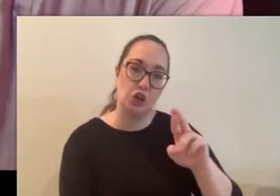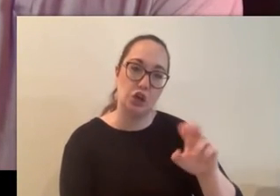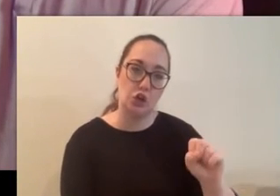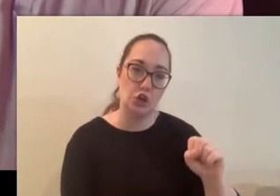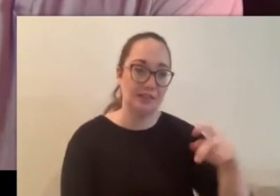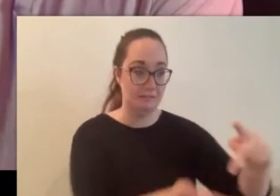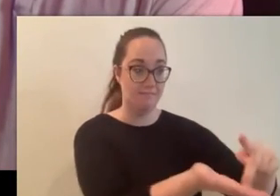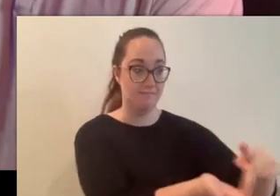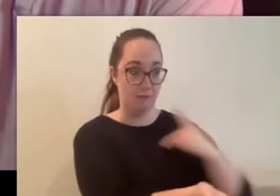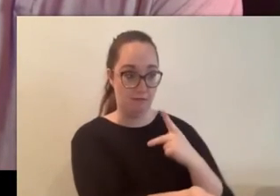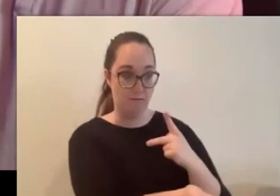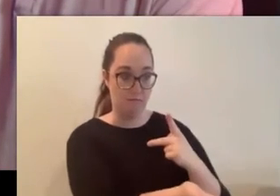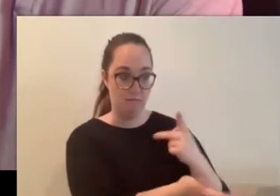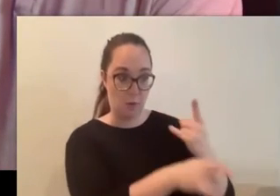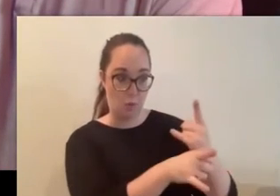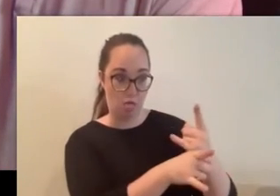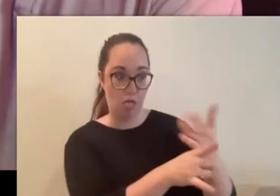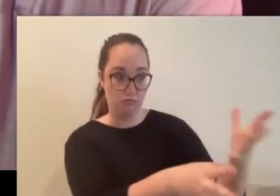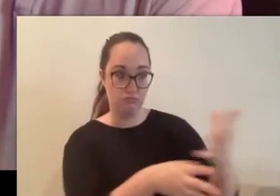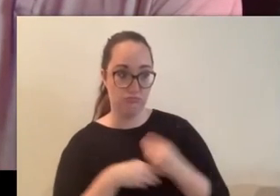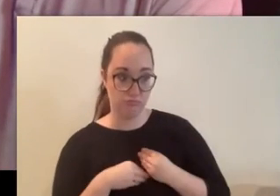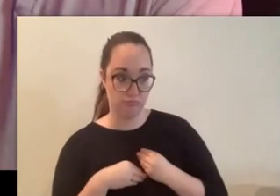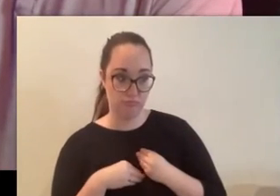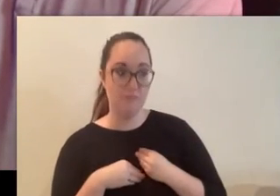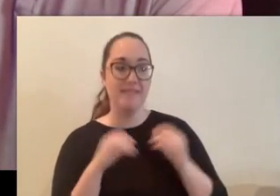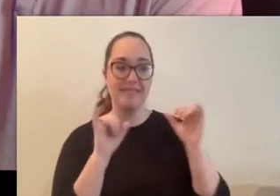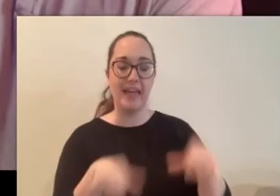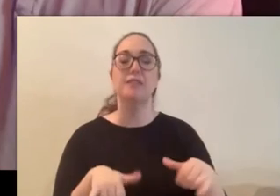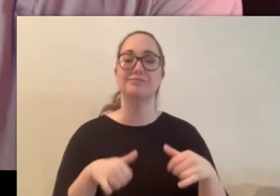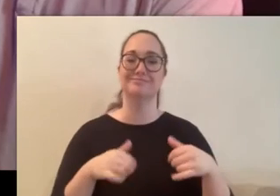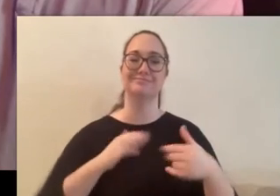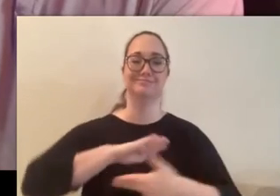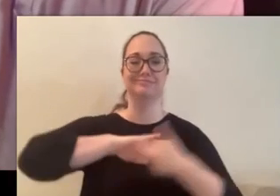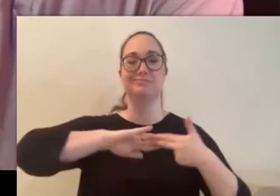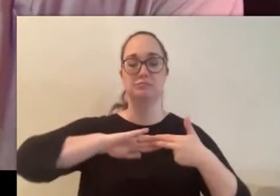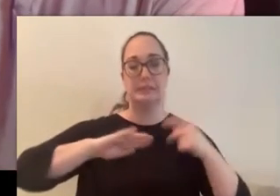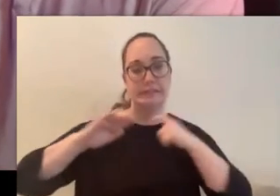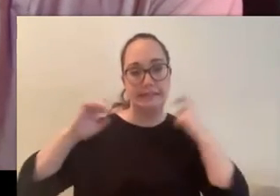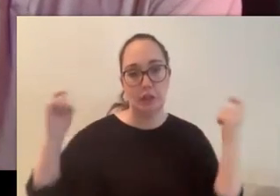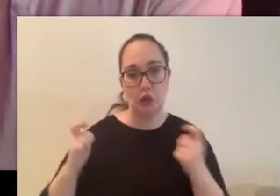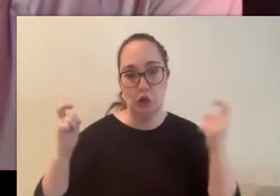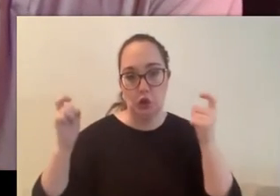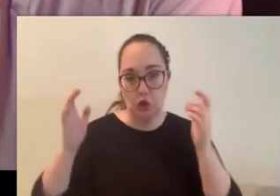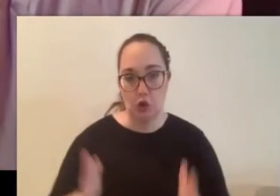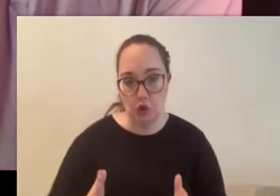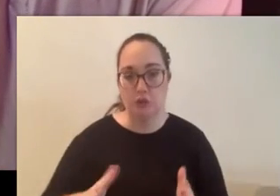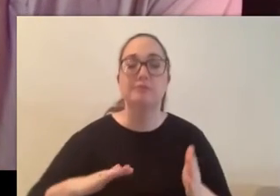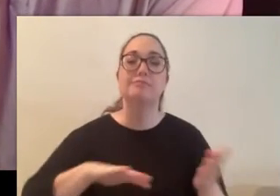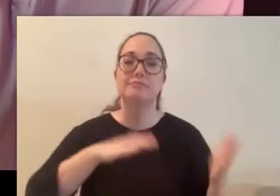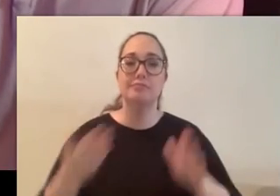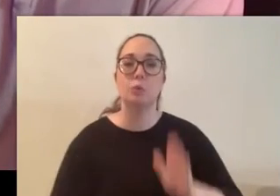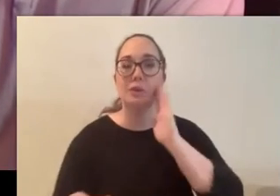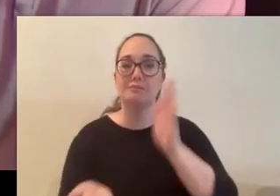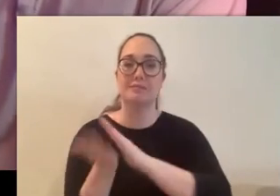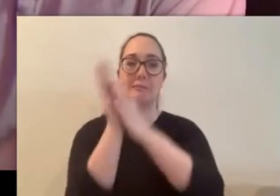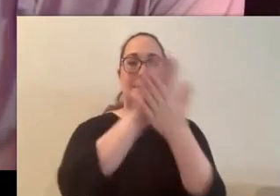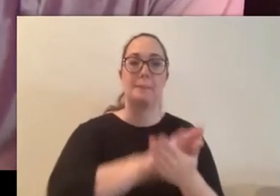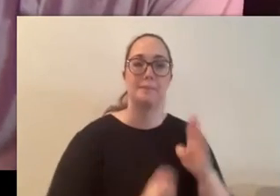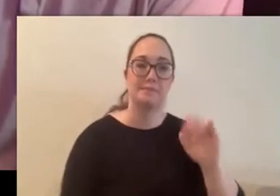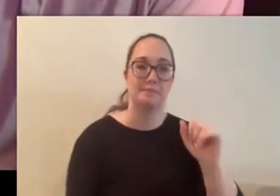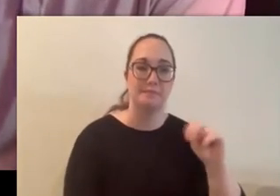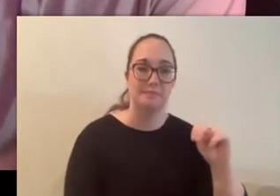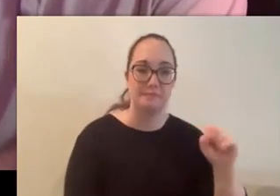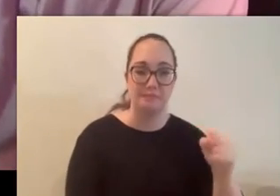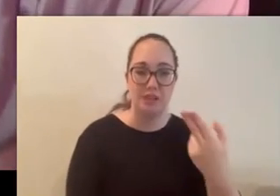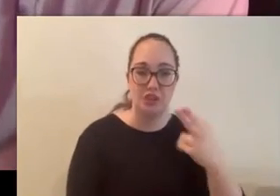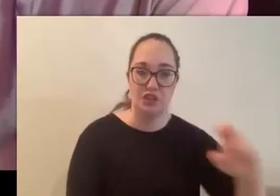they were said to be sinners and punished by being doomed to become banshees i'm pause but under the research i